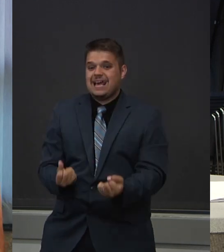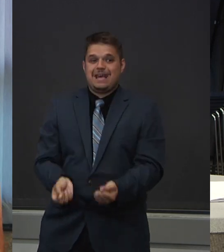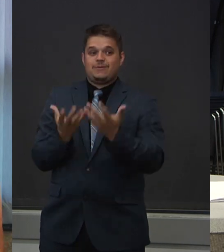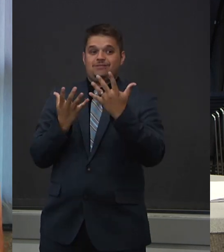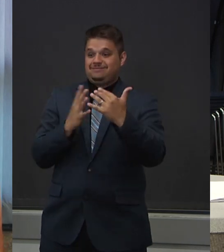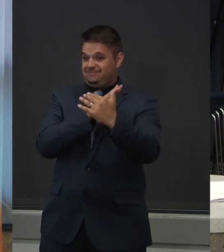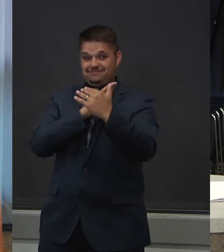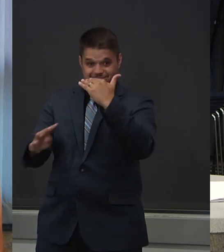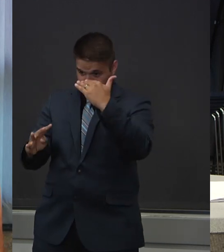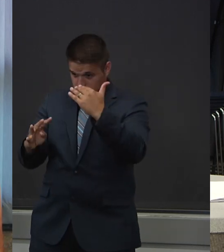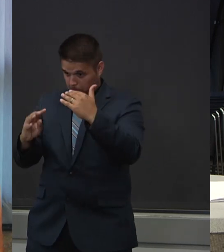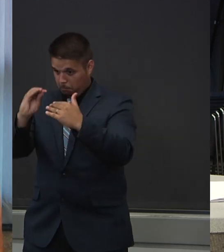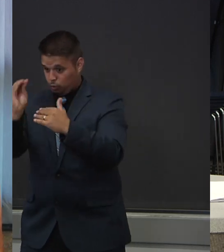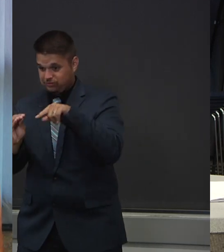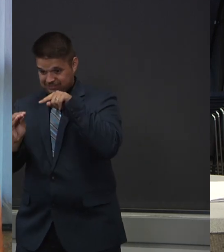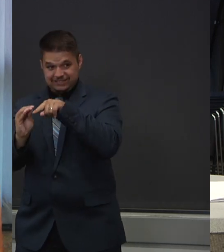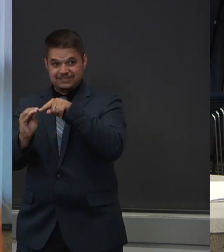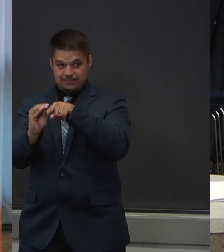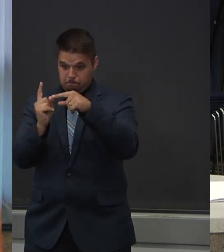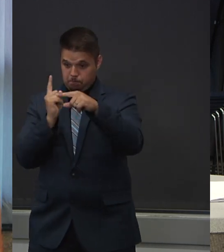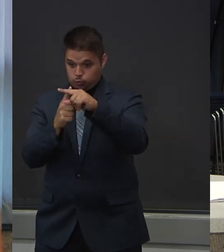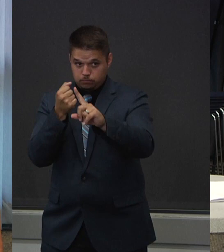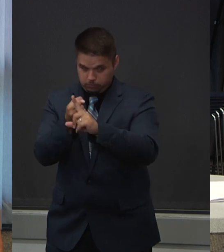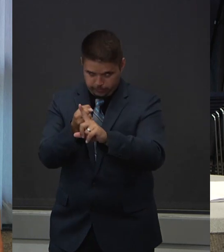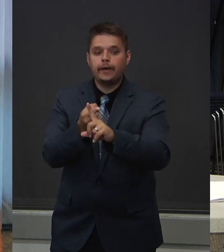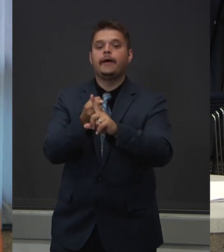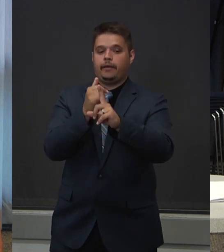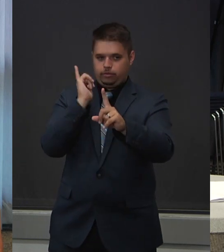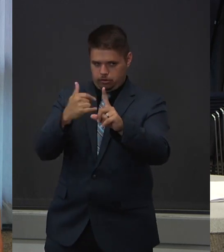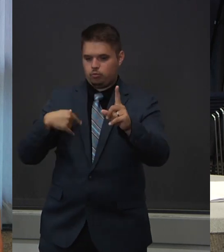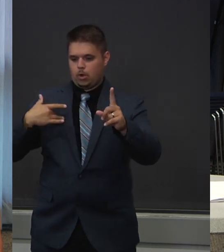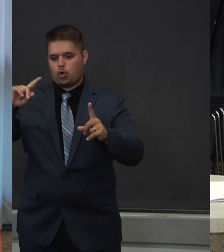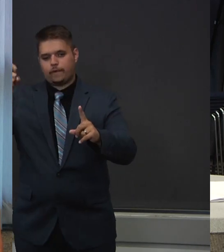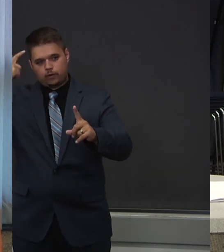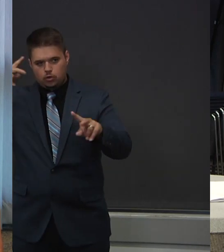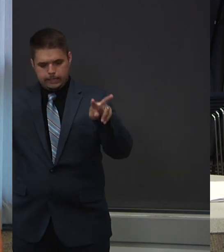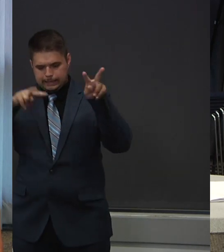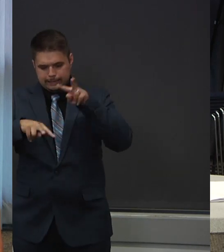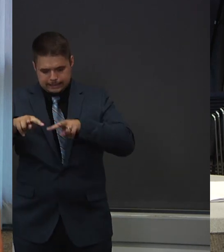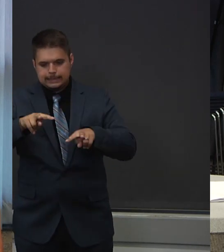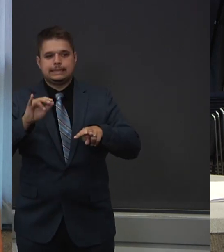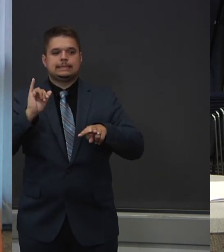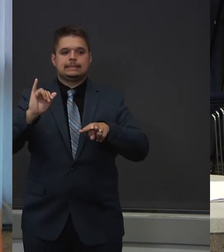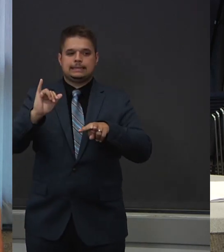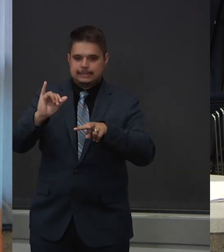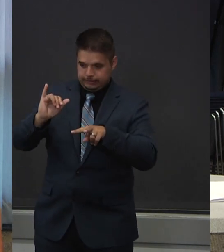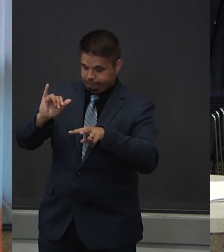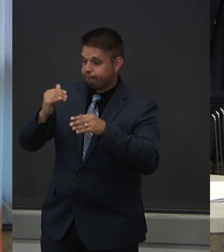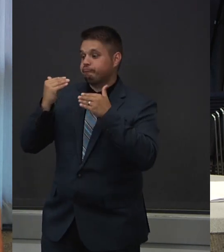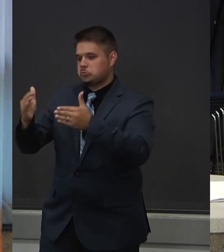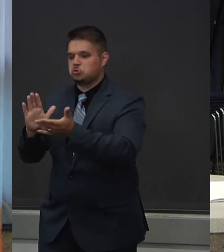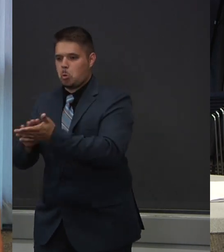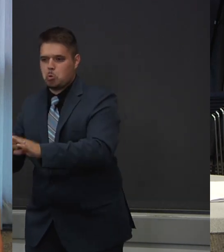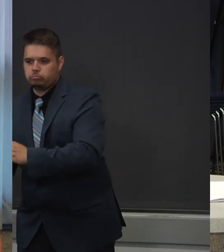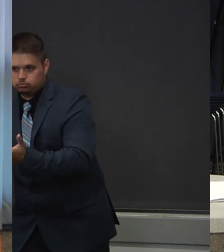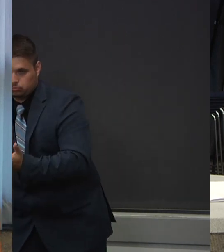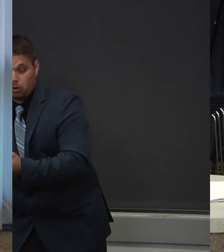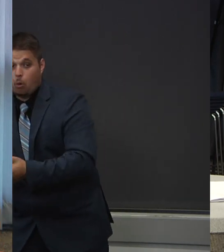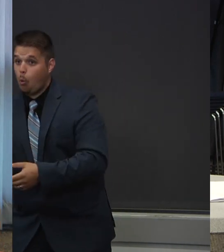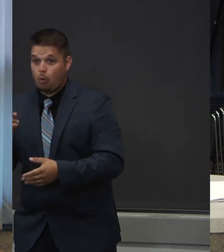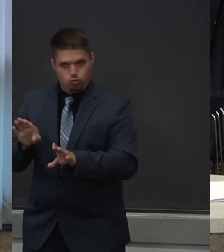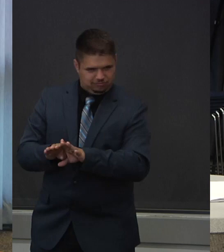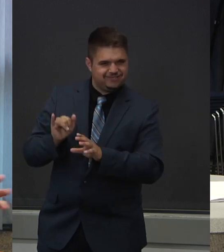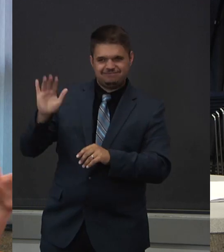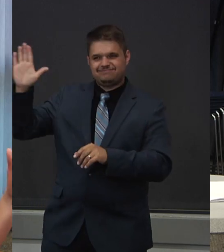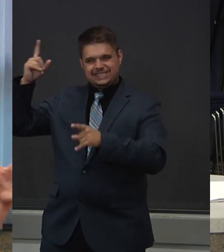That is one of the things that the governor is following for school reopening. It's something that the governor and her team also